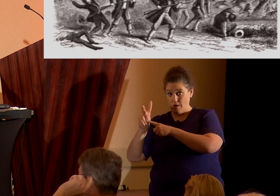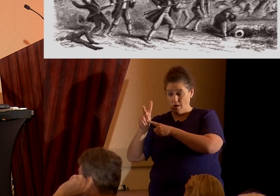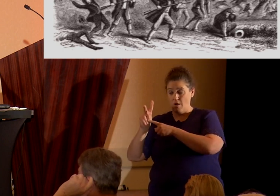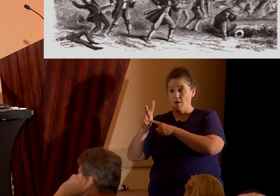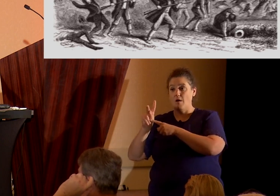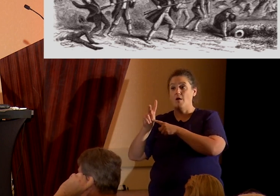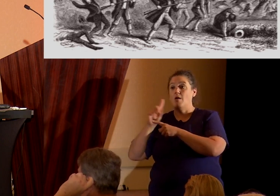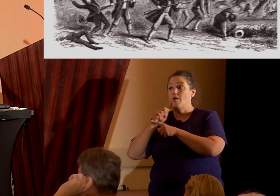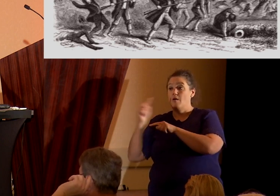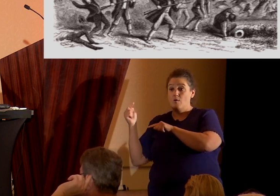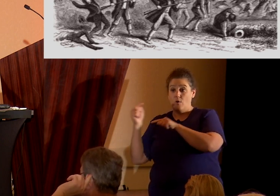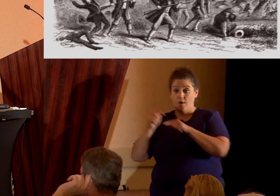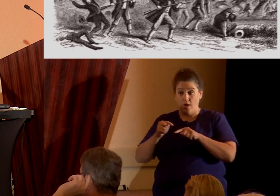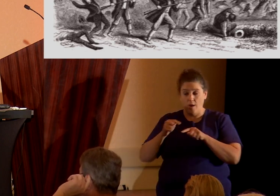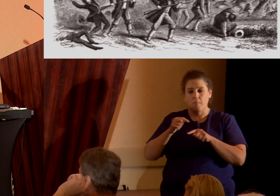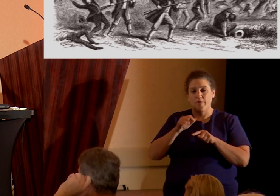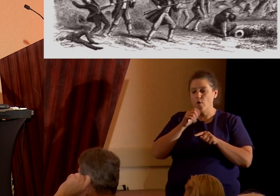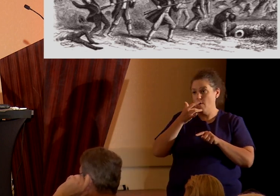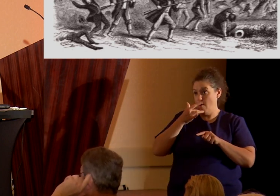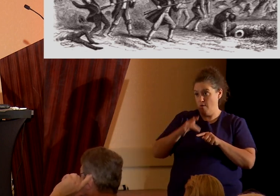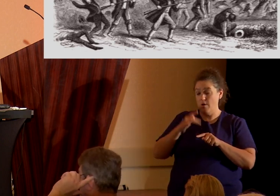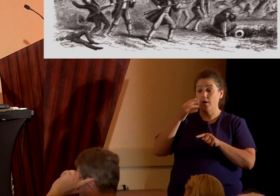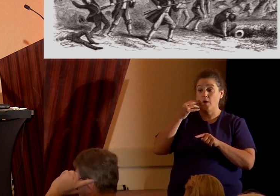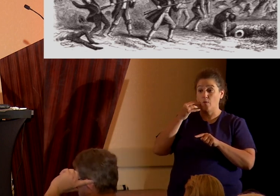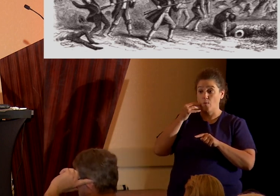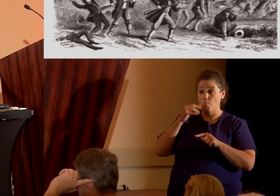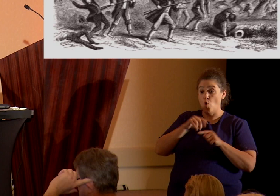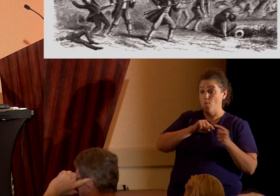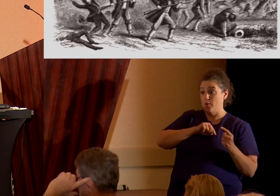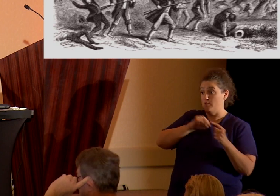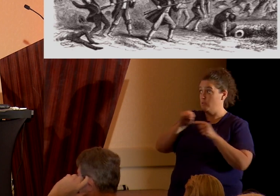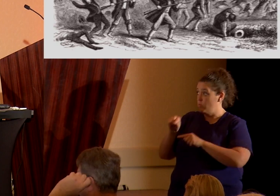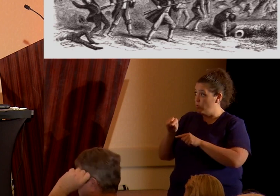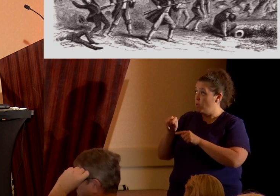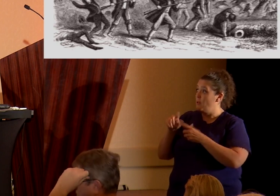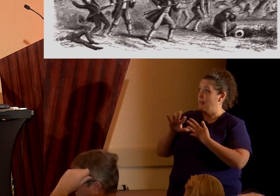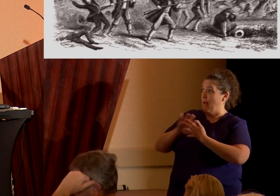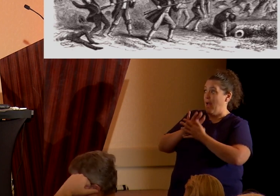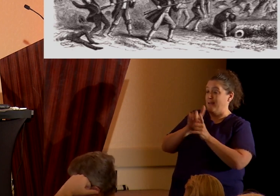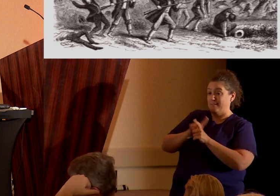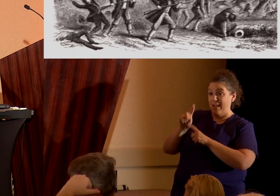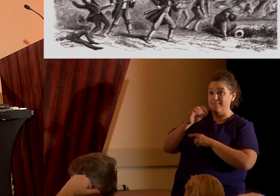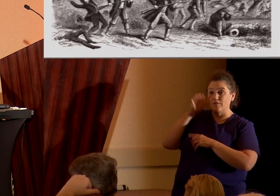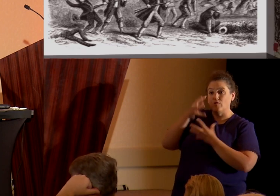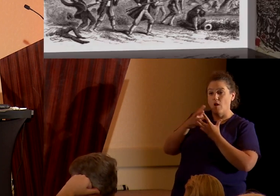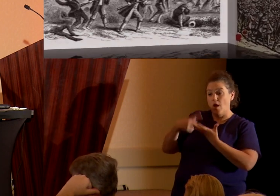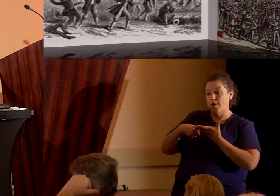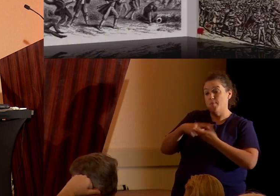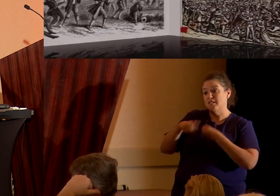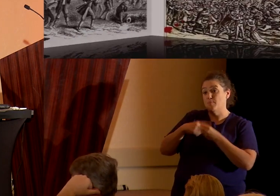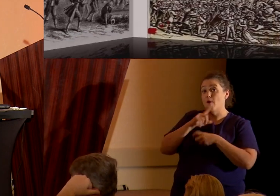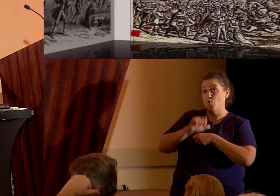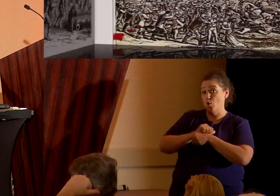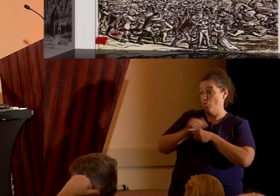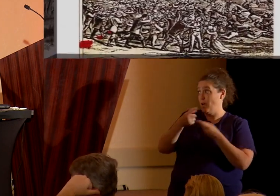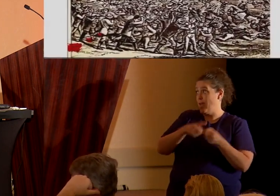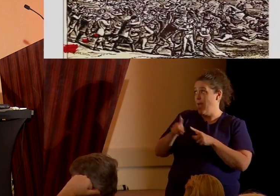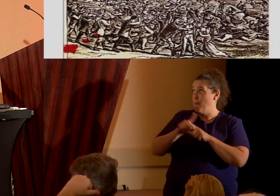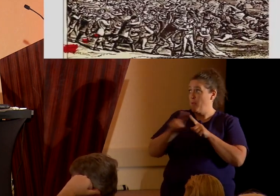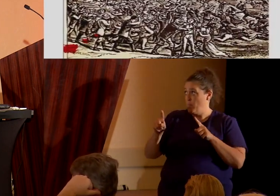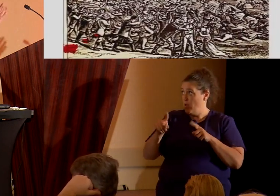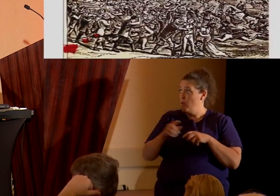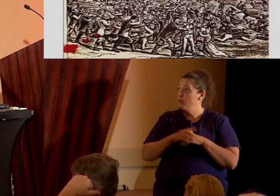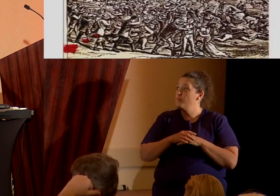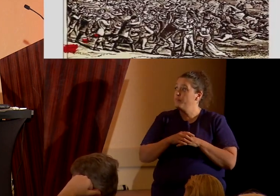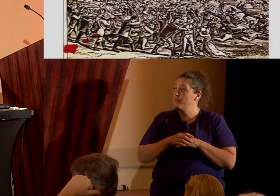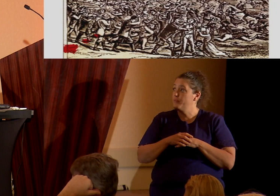be set upon by Mormons disguised as Paiute Indians. Uh, there's lots of debates about what really happened, but the thing that's not in question is that